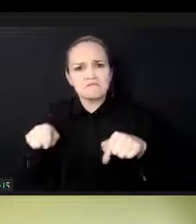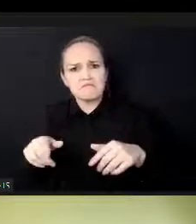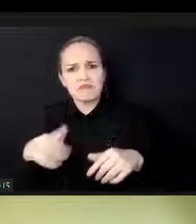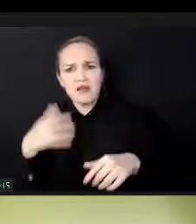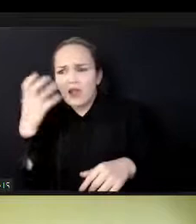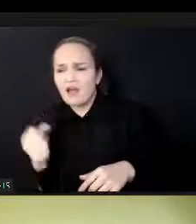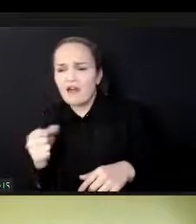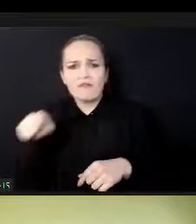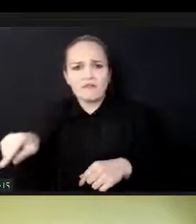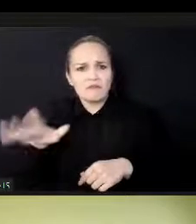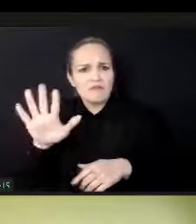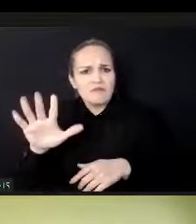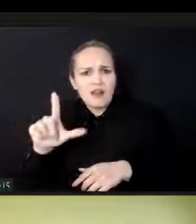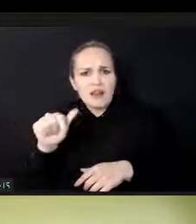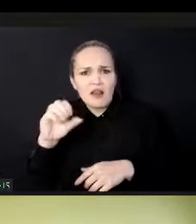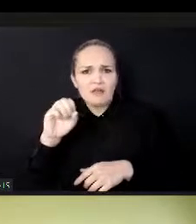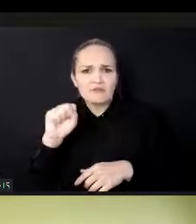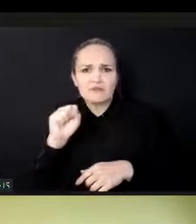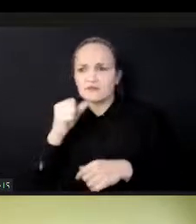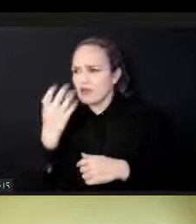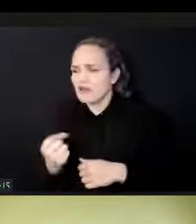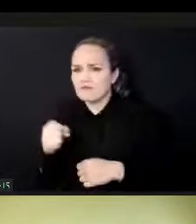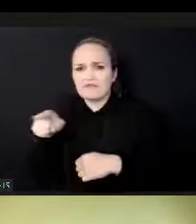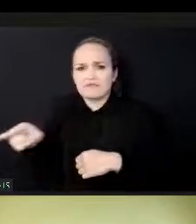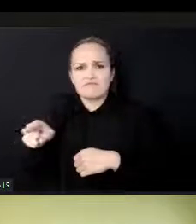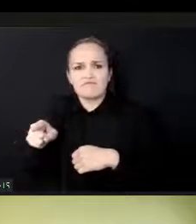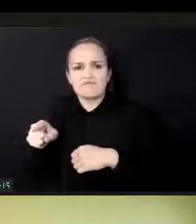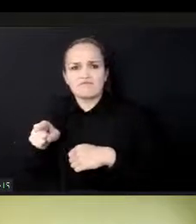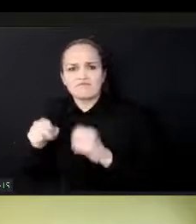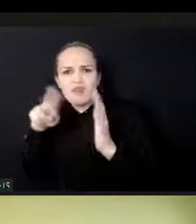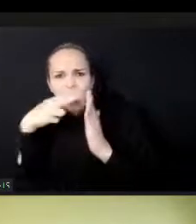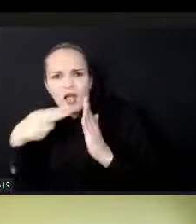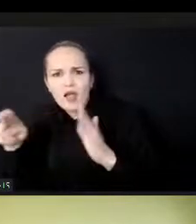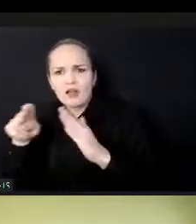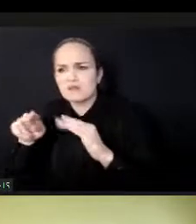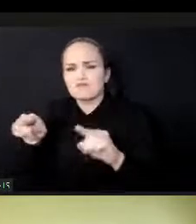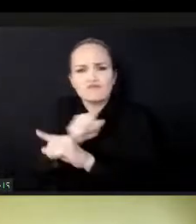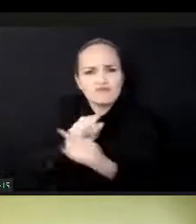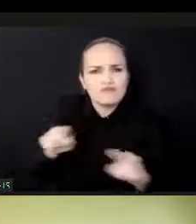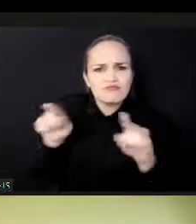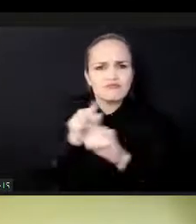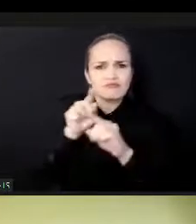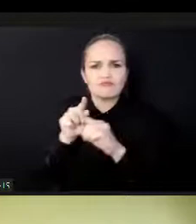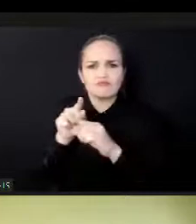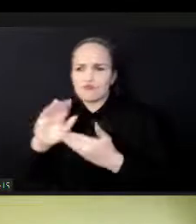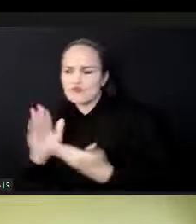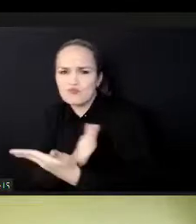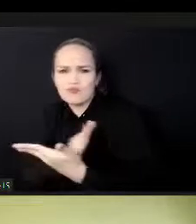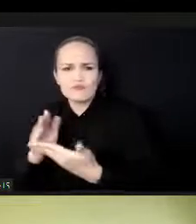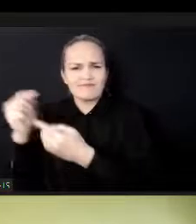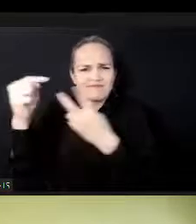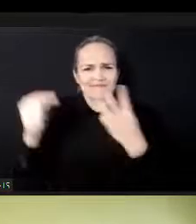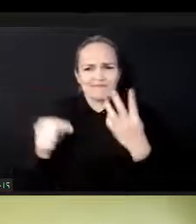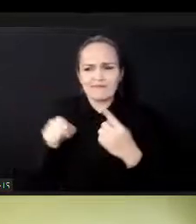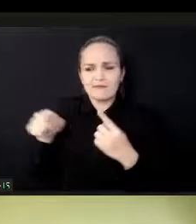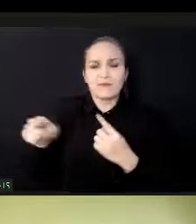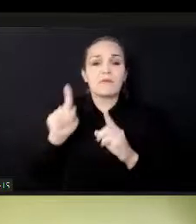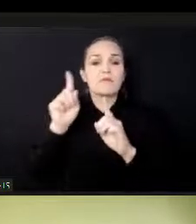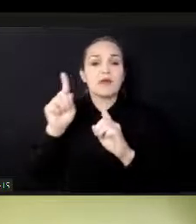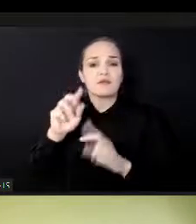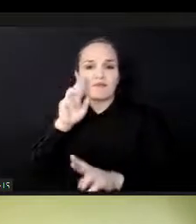the recognition, uh, in the same way of, um, intellectual property rights. And, um,